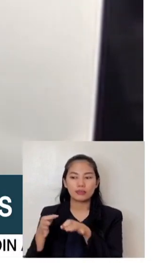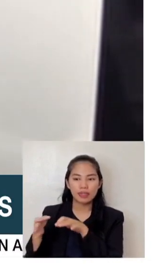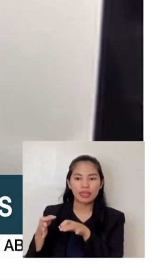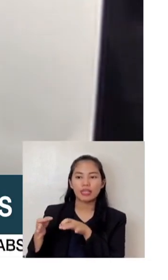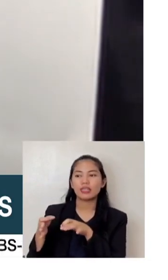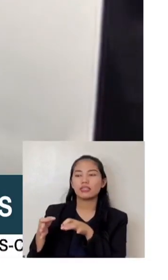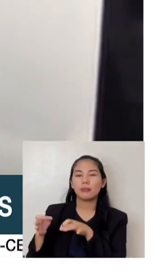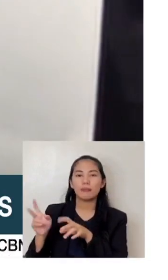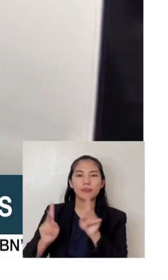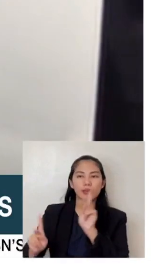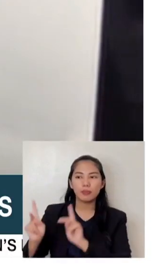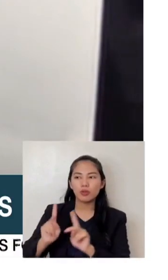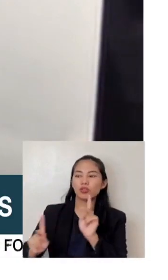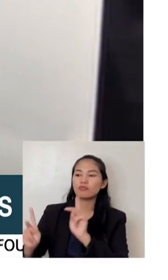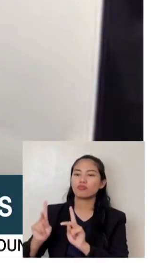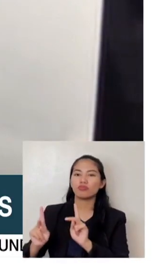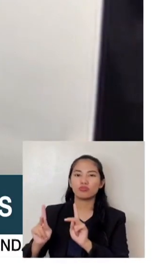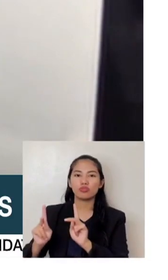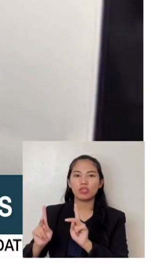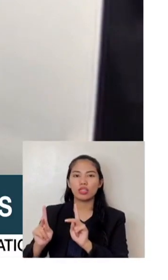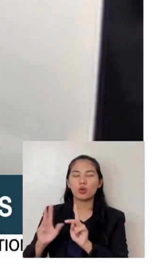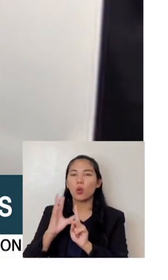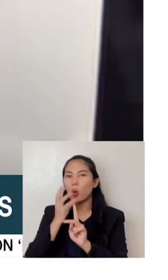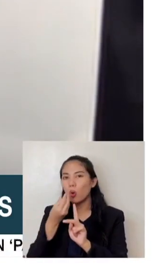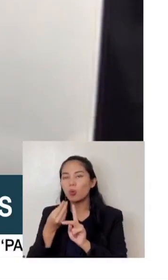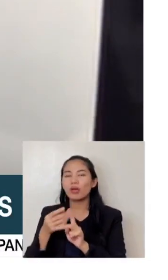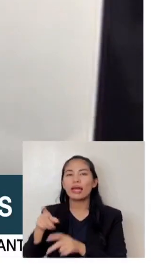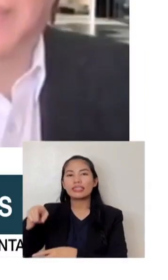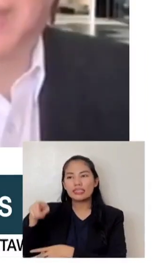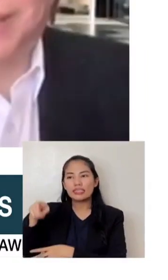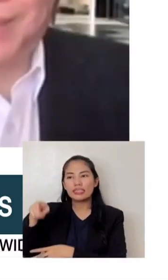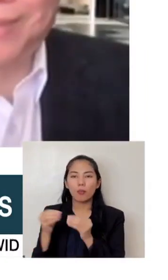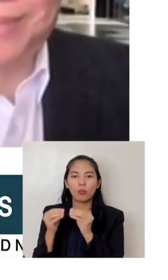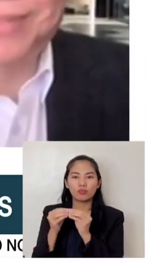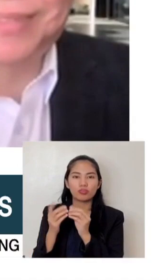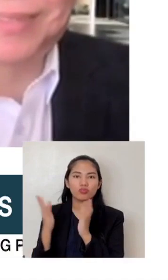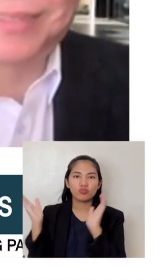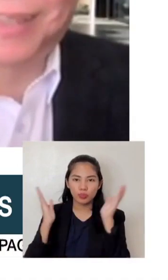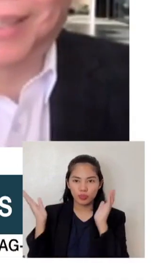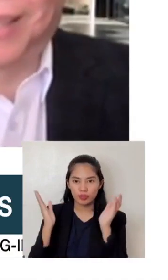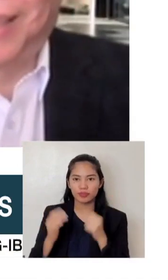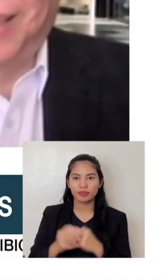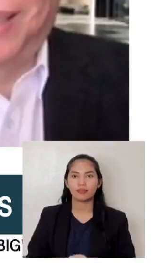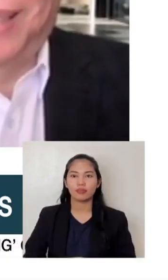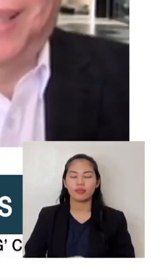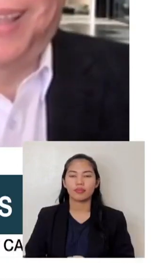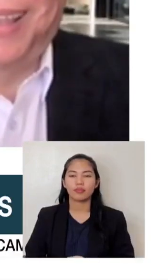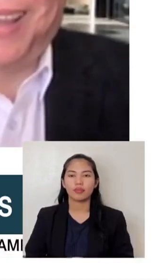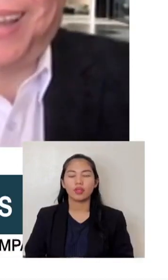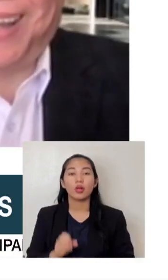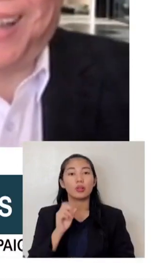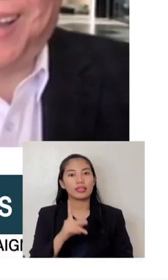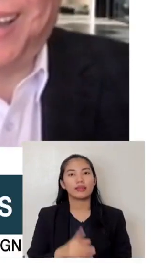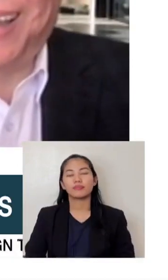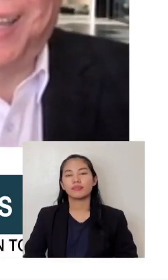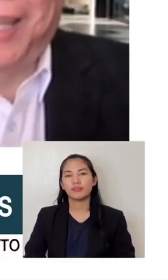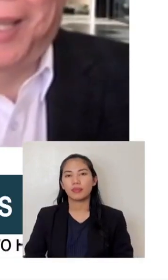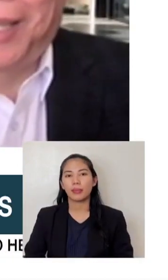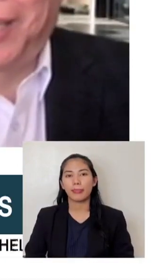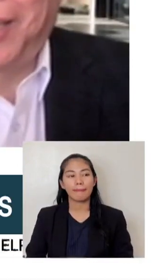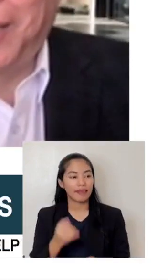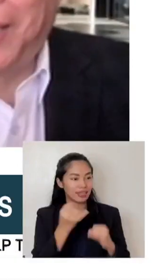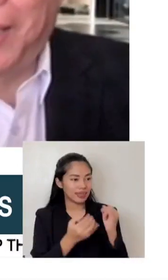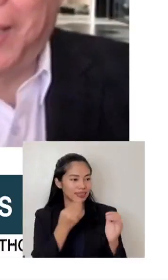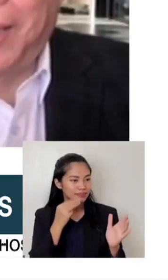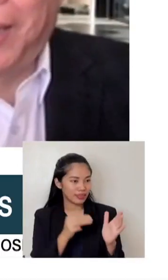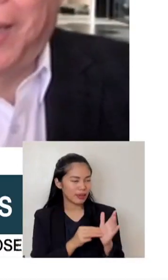who would matter most in society. All right. Final words from you guys, but I want it to be very short. Professor Edna, I want to go to you